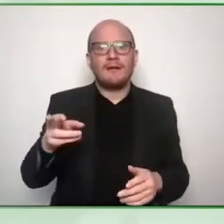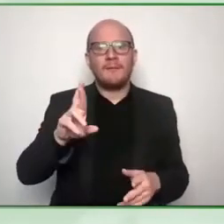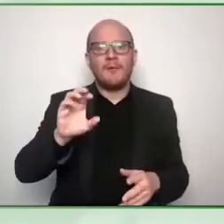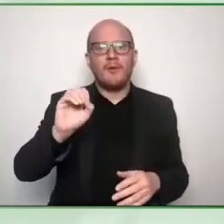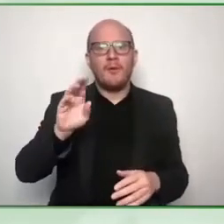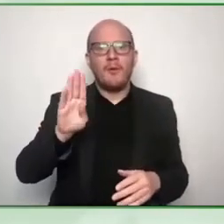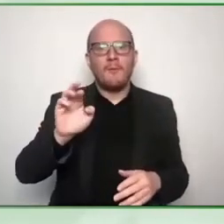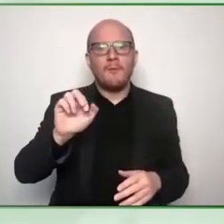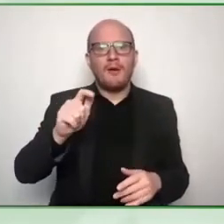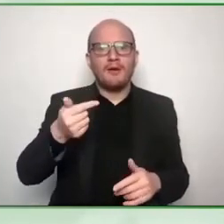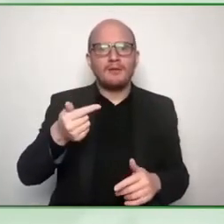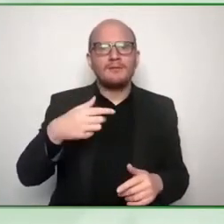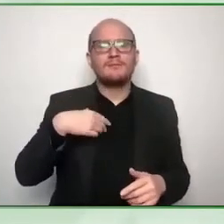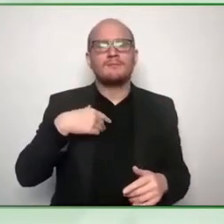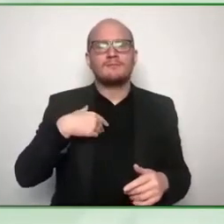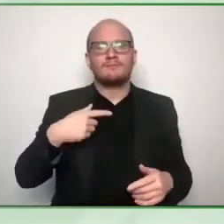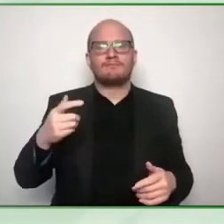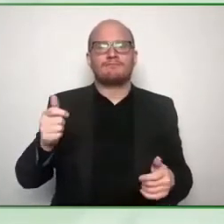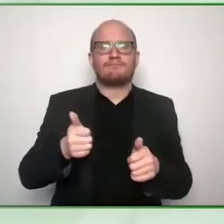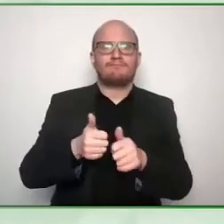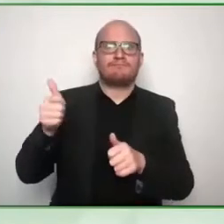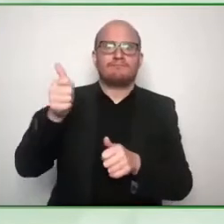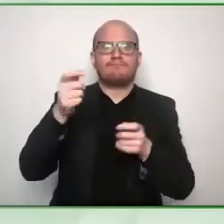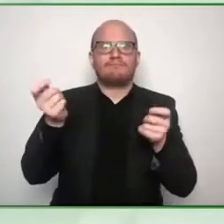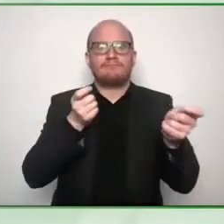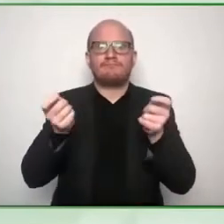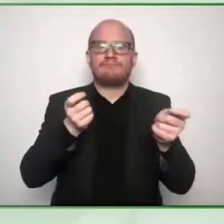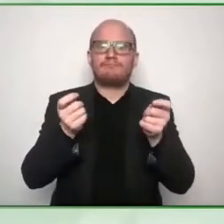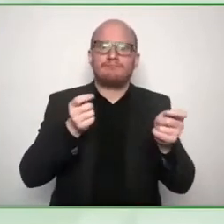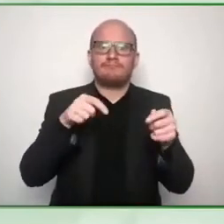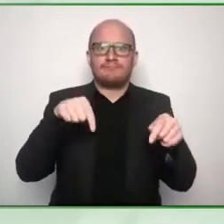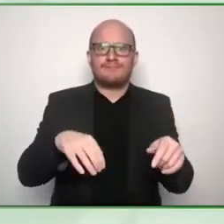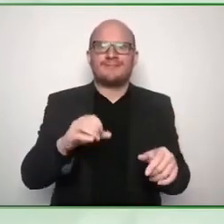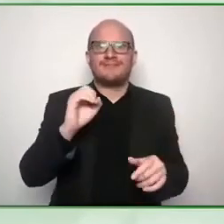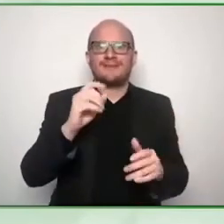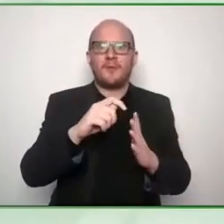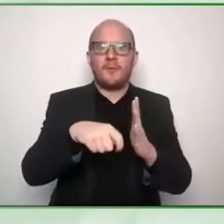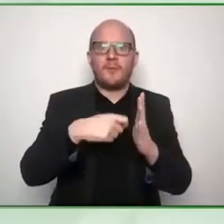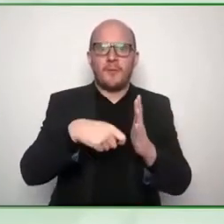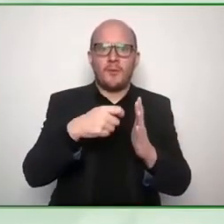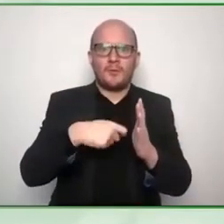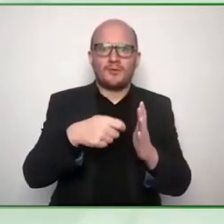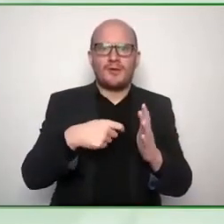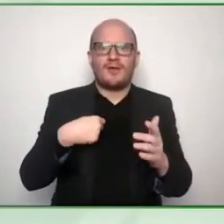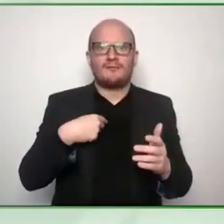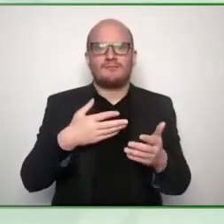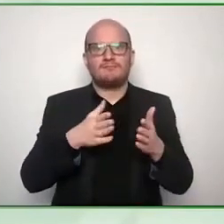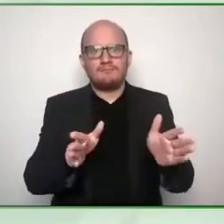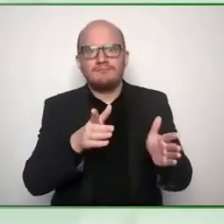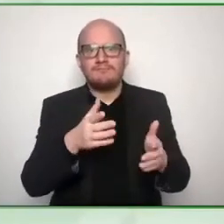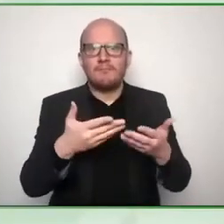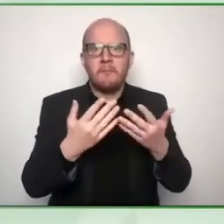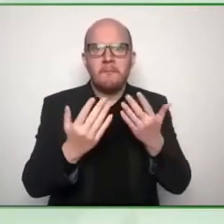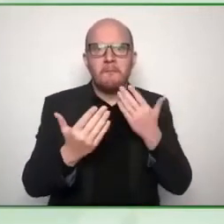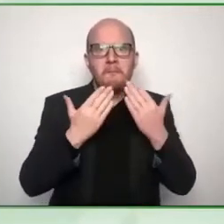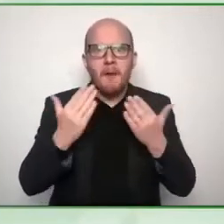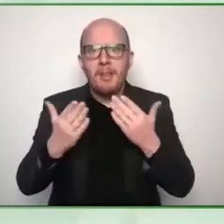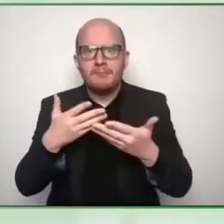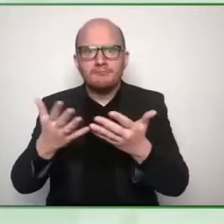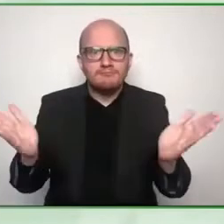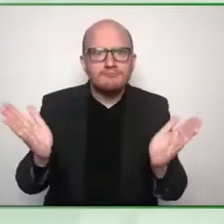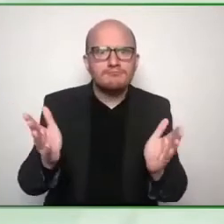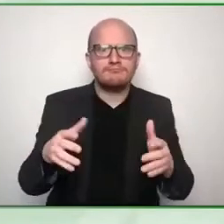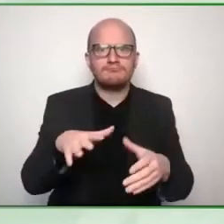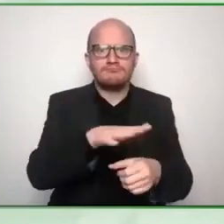nations office at vienna behind me you can see our participants roaming around enjoying the sessions and i'm delighted